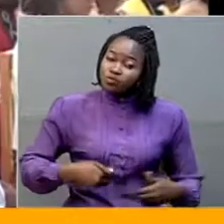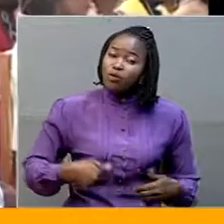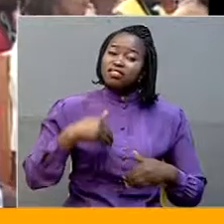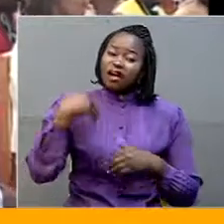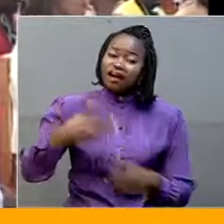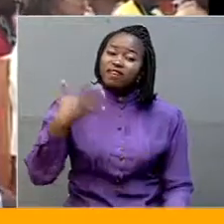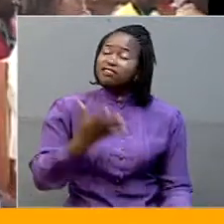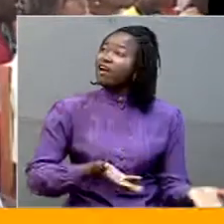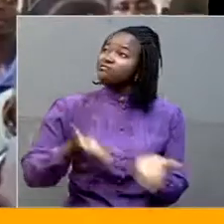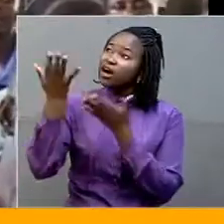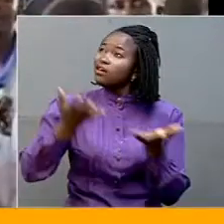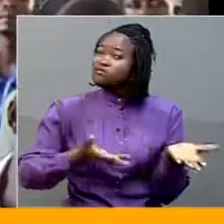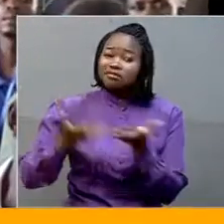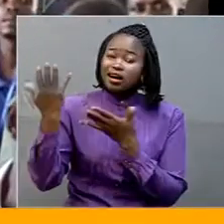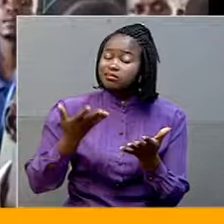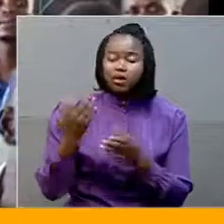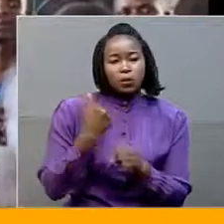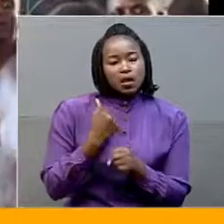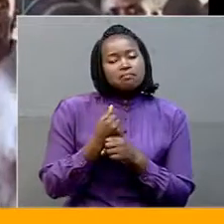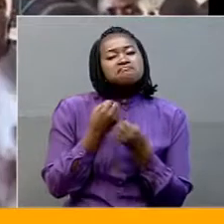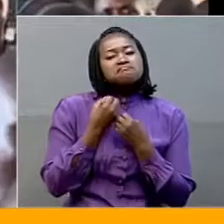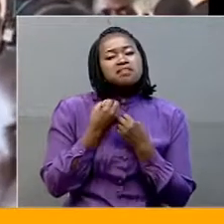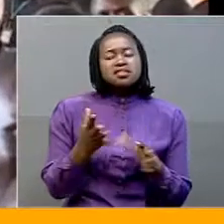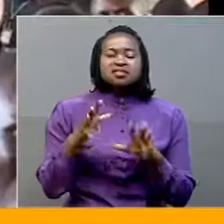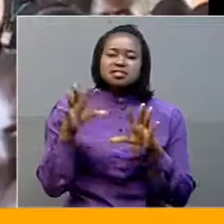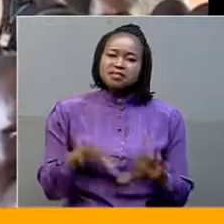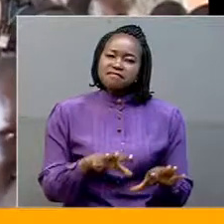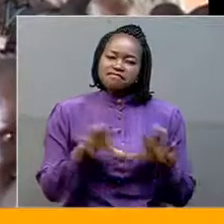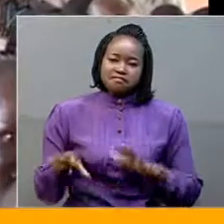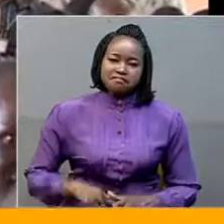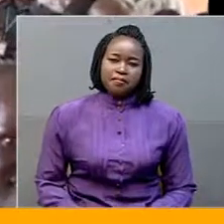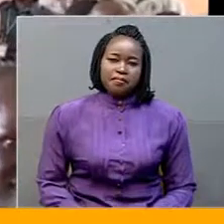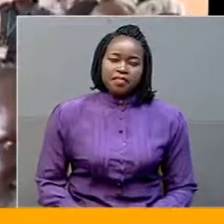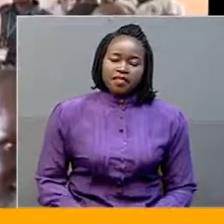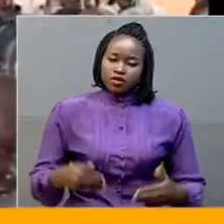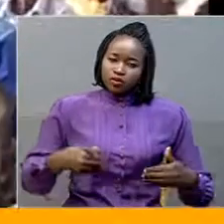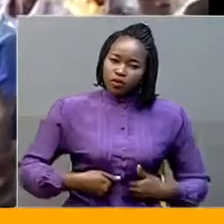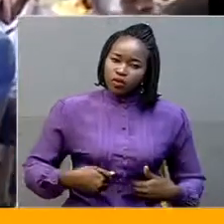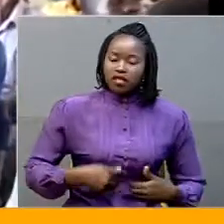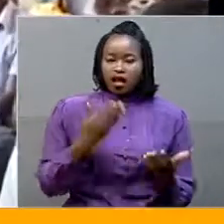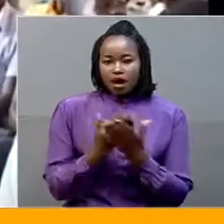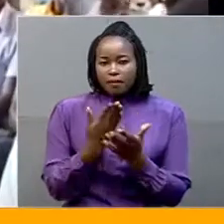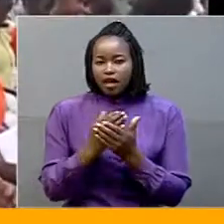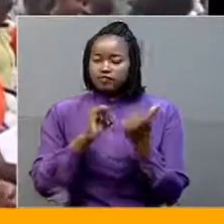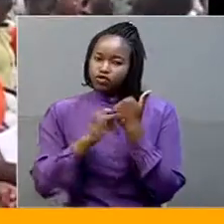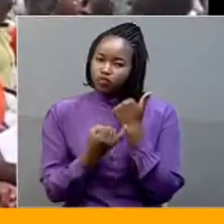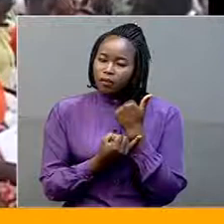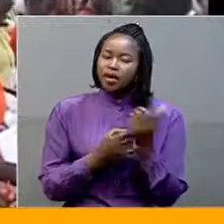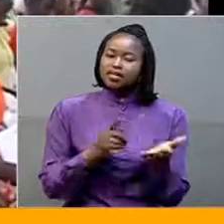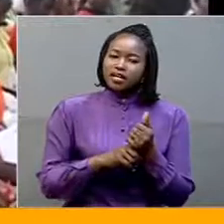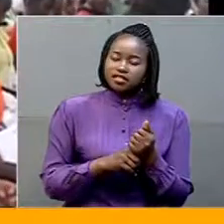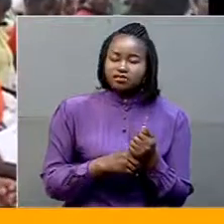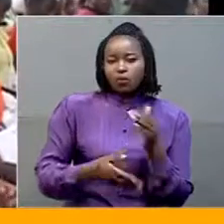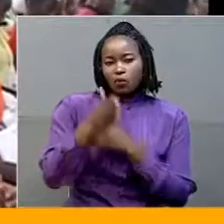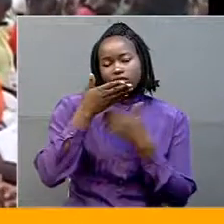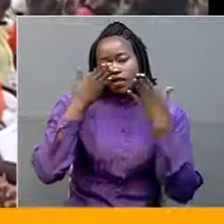because most of our youth are suffering. The youth who apply for jobs and get direct jobs, God bless you. The proprietor